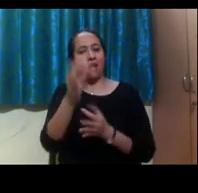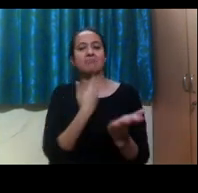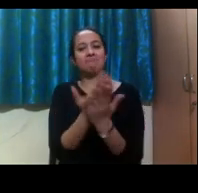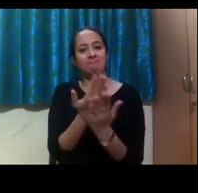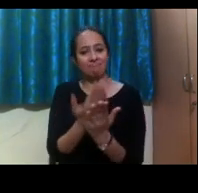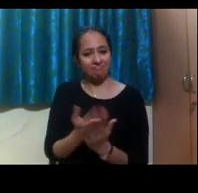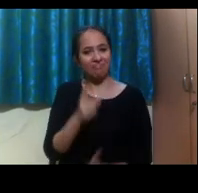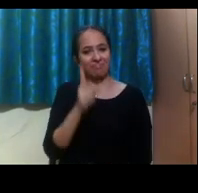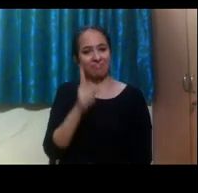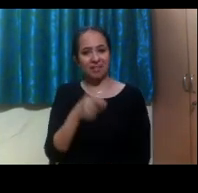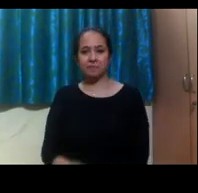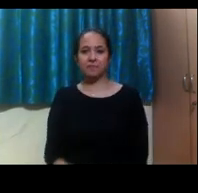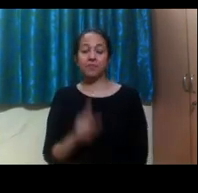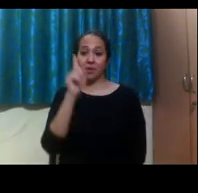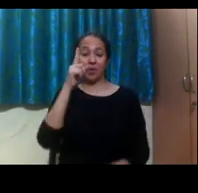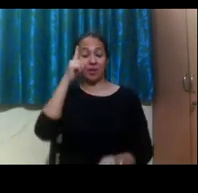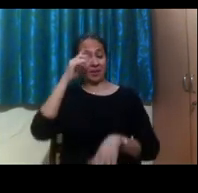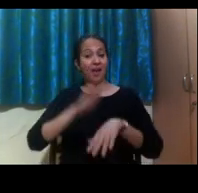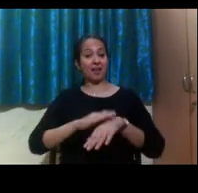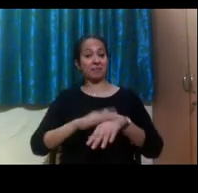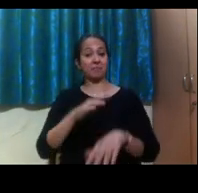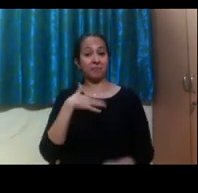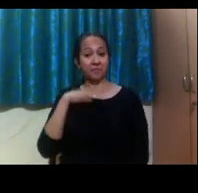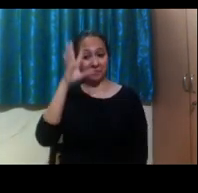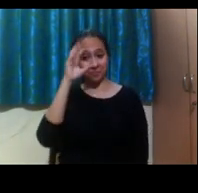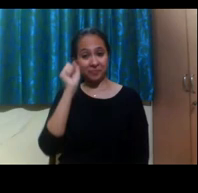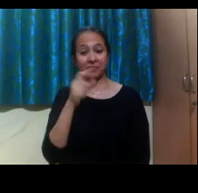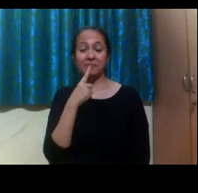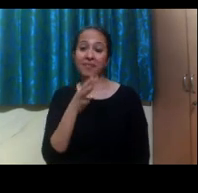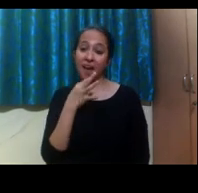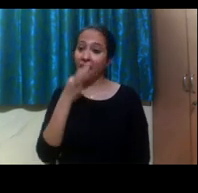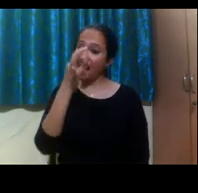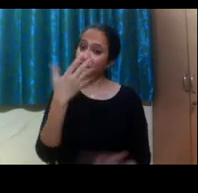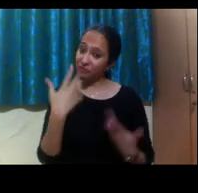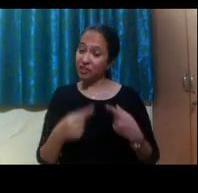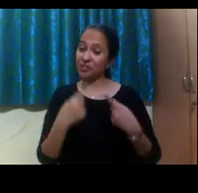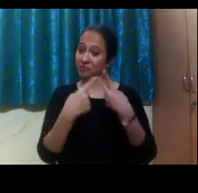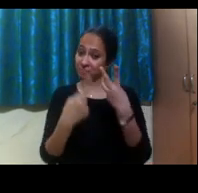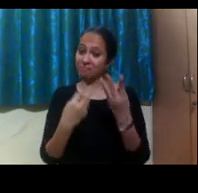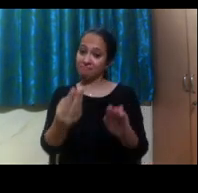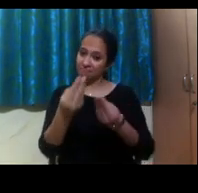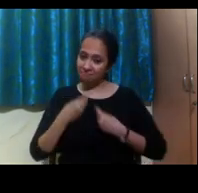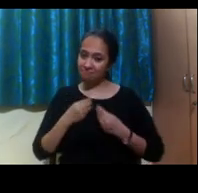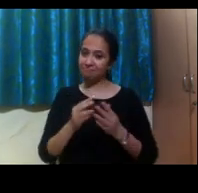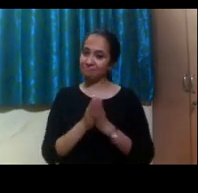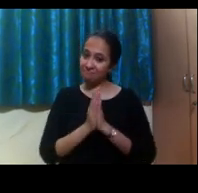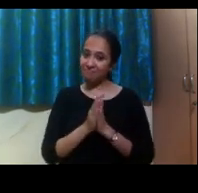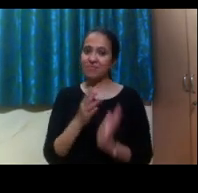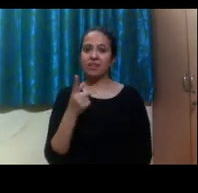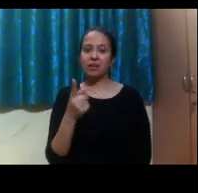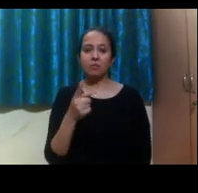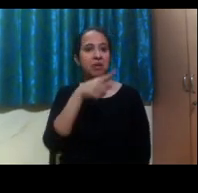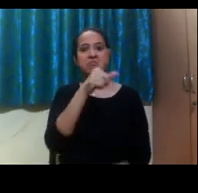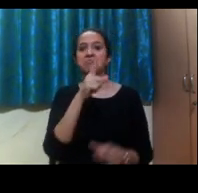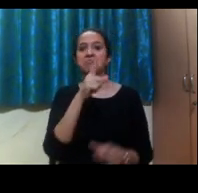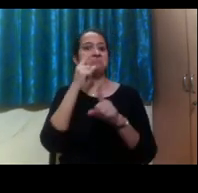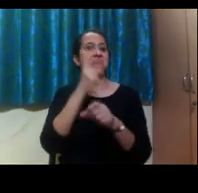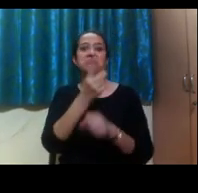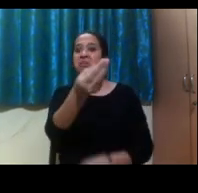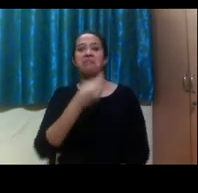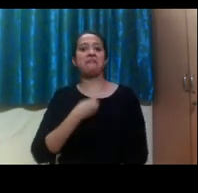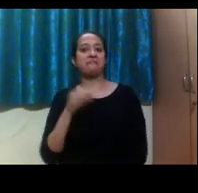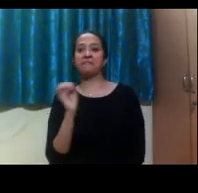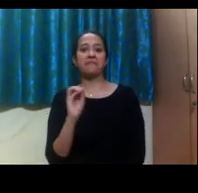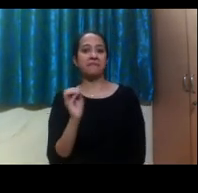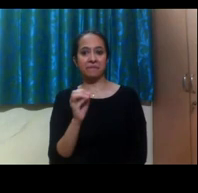had one experience where I didn't, I asked for accommodation, but the professor wasn't willing to give them. Um, in